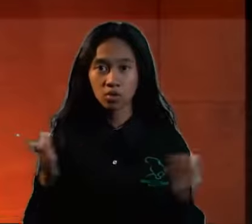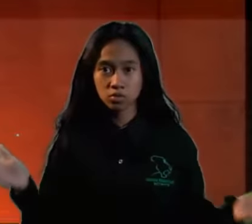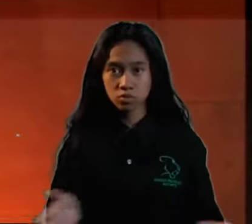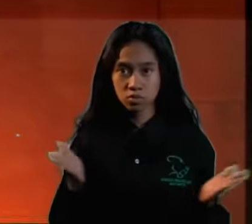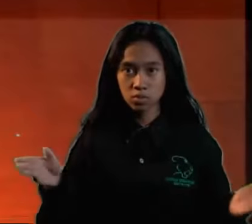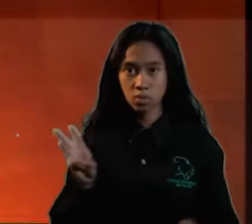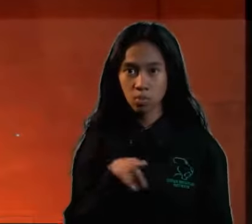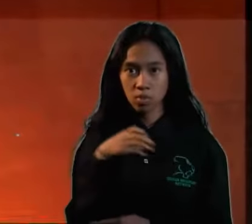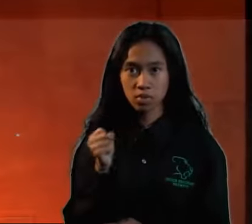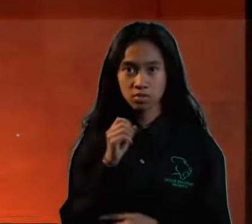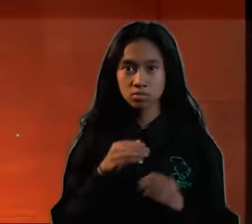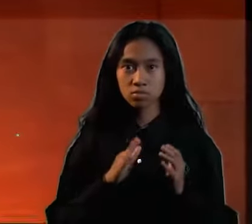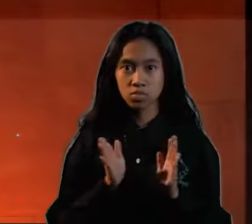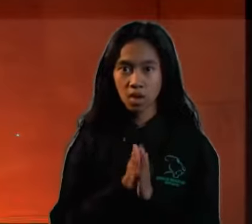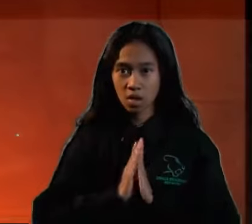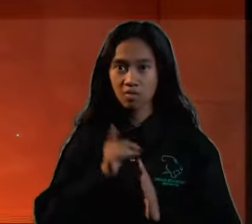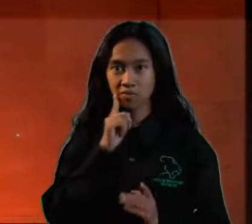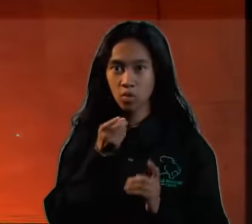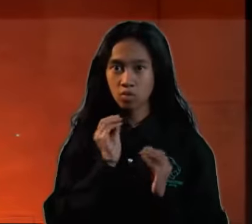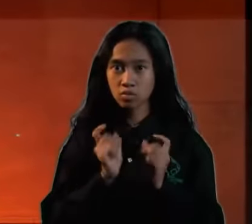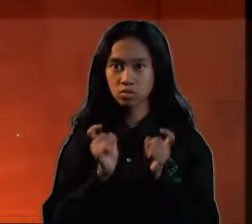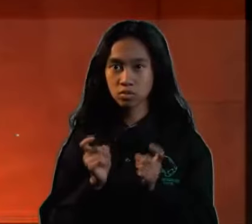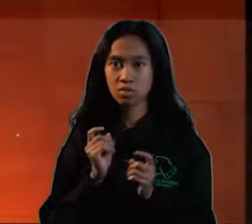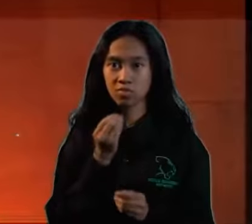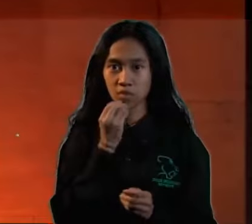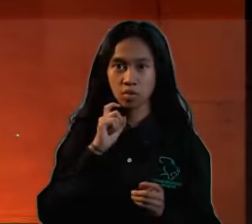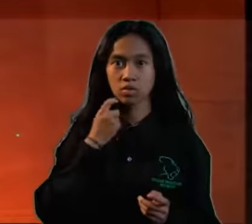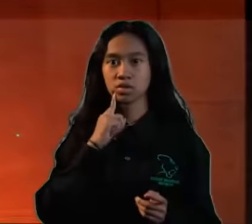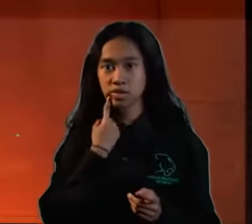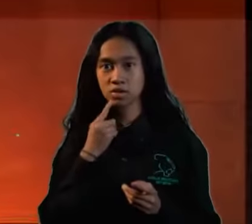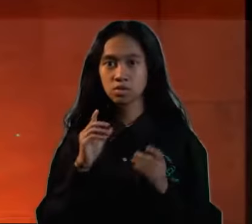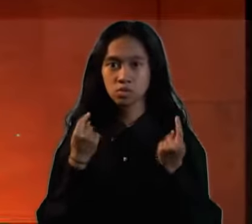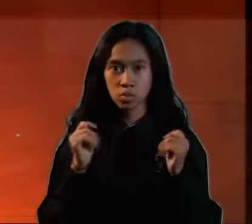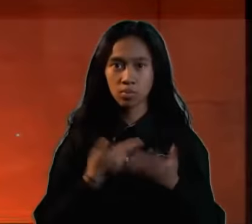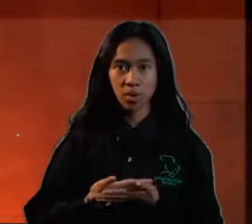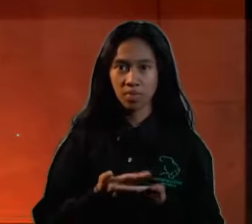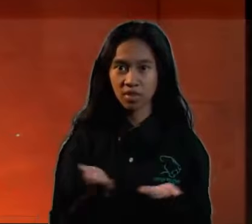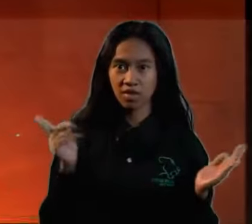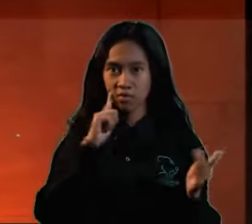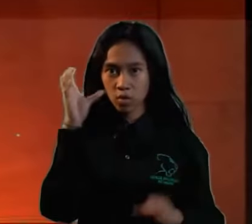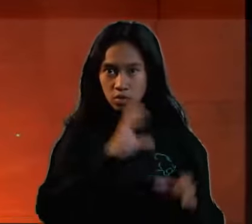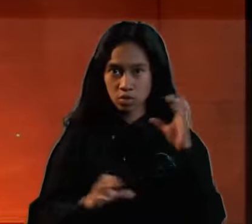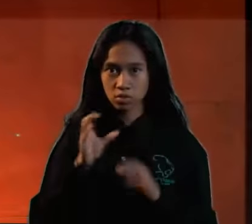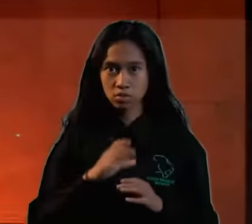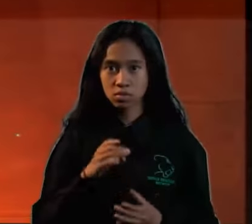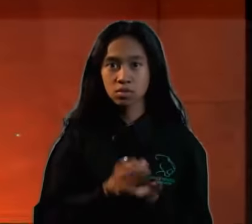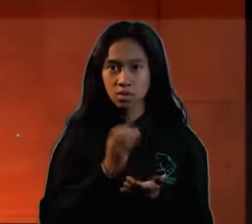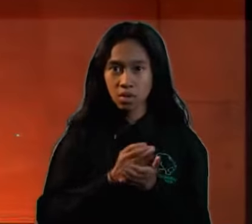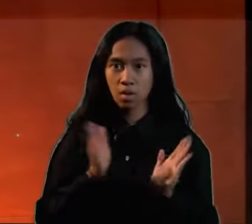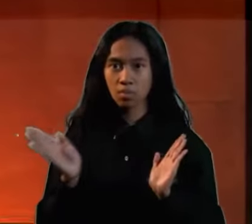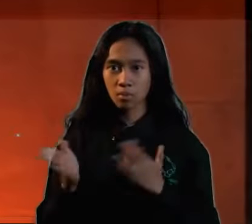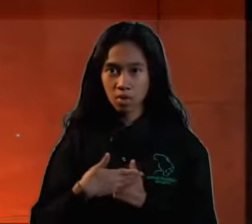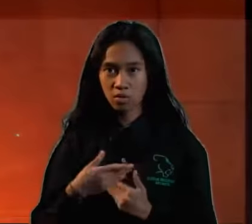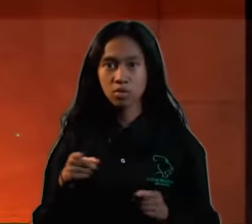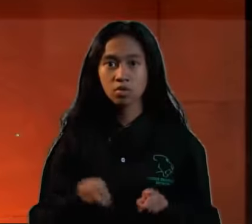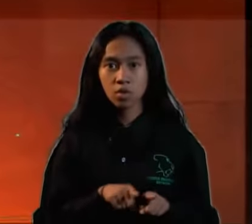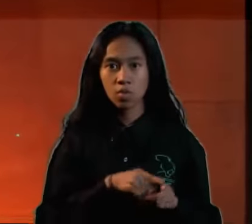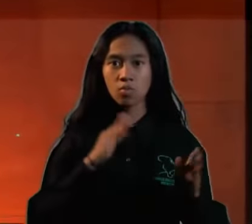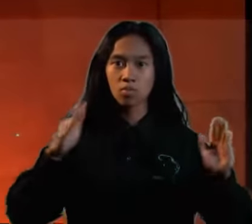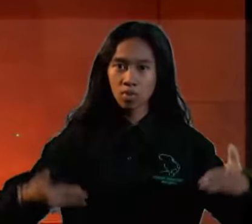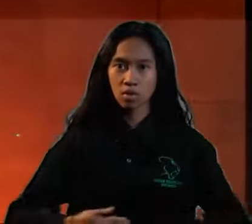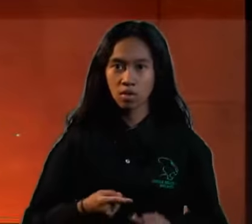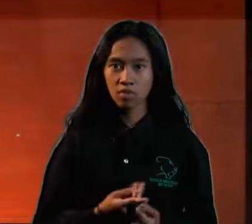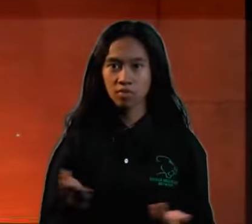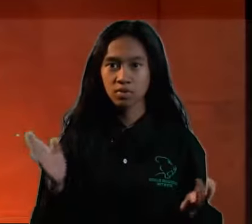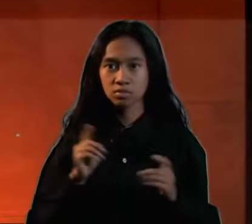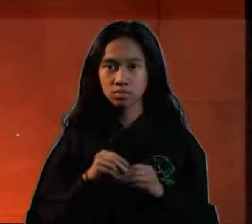to donate individually wrapped candy, small toys, or baby items for the hunt. Canned or boxed food is also welcomed and may be